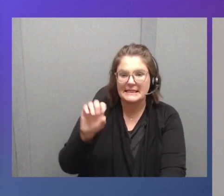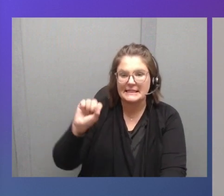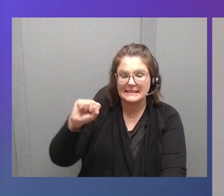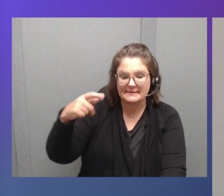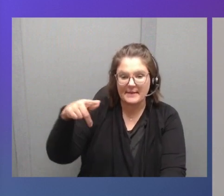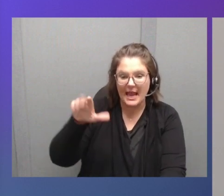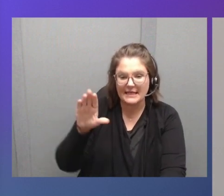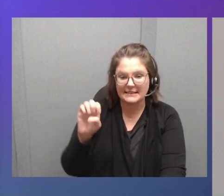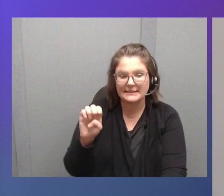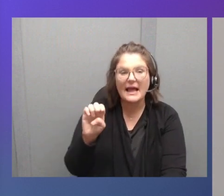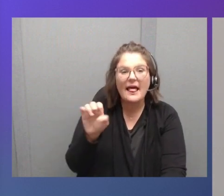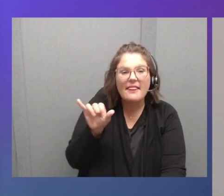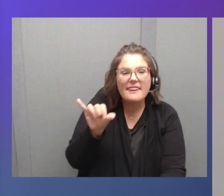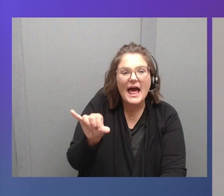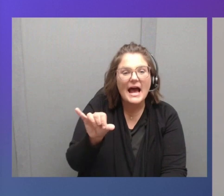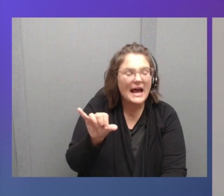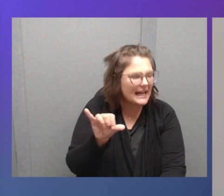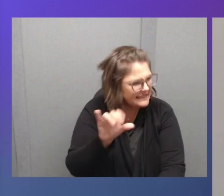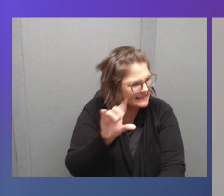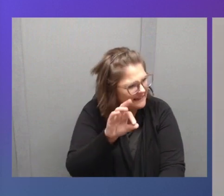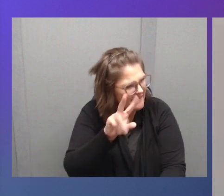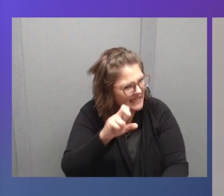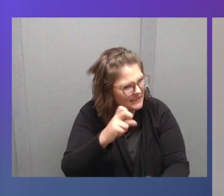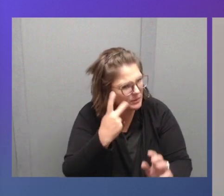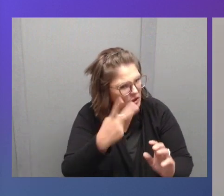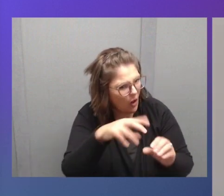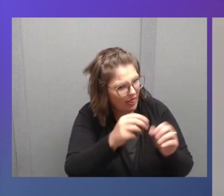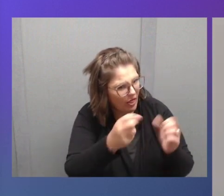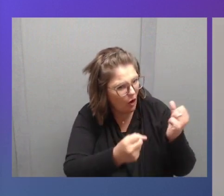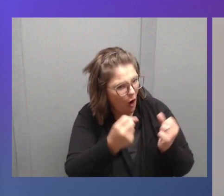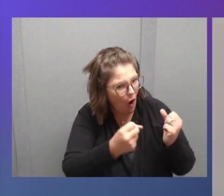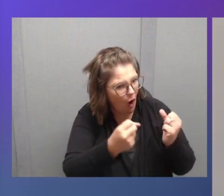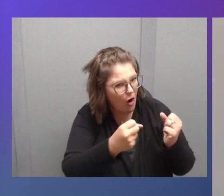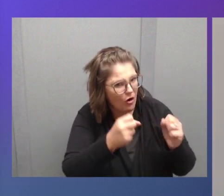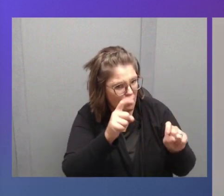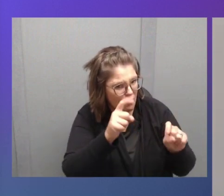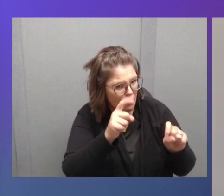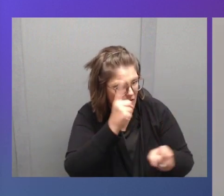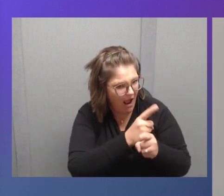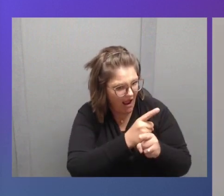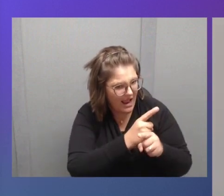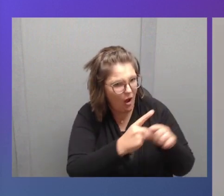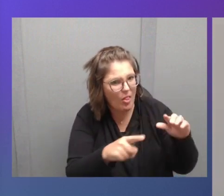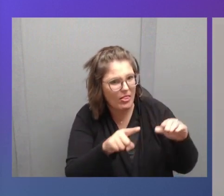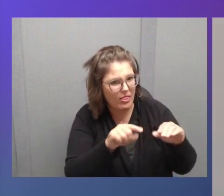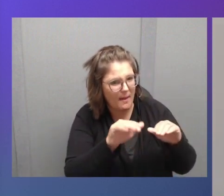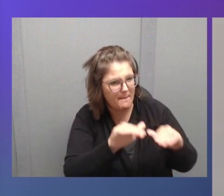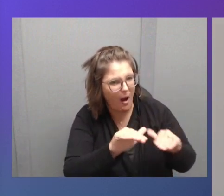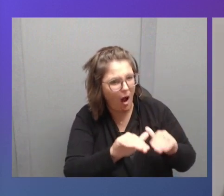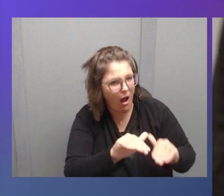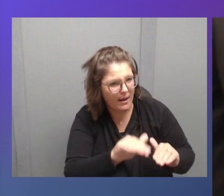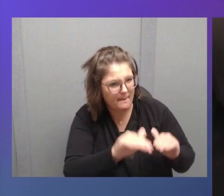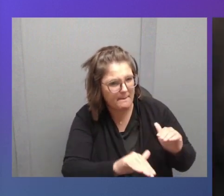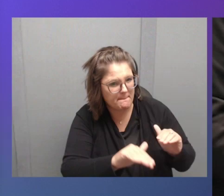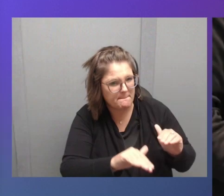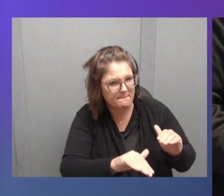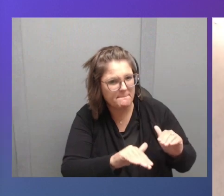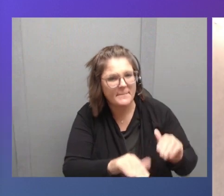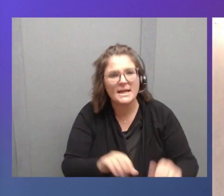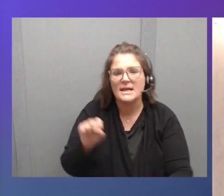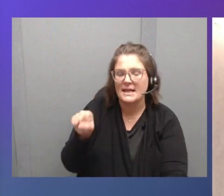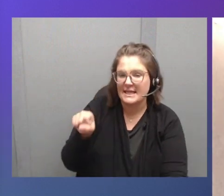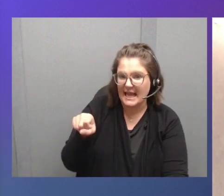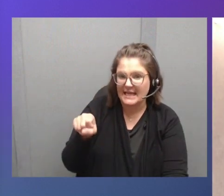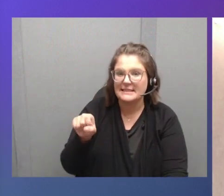That's a device that we saw in the car, the very one on the bottom, right? Exactly. So that one, each of those